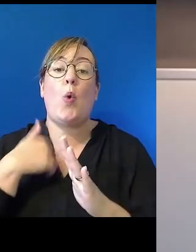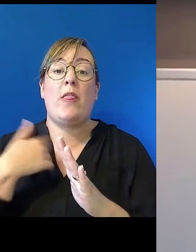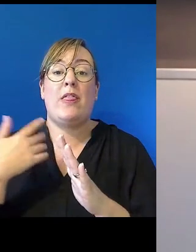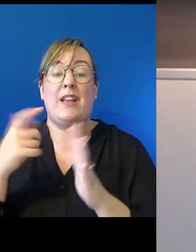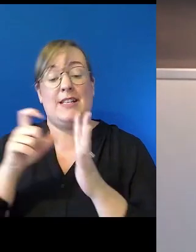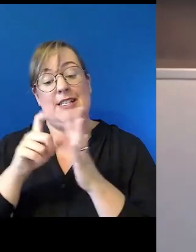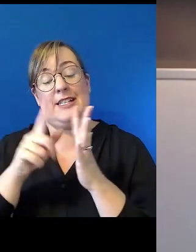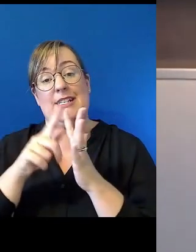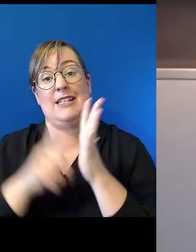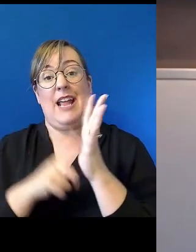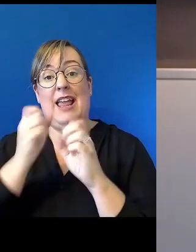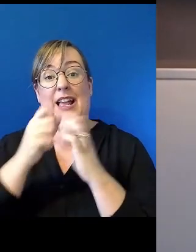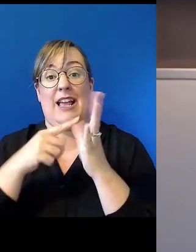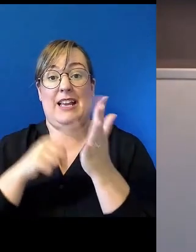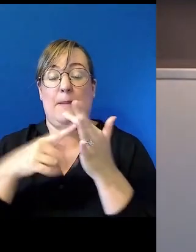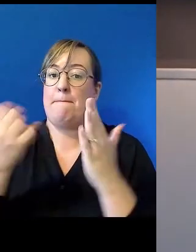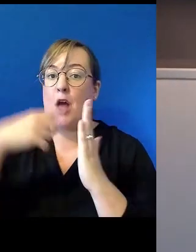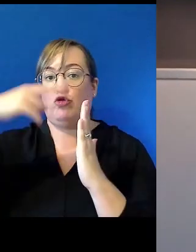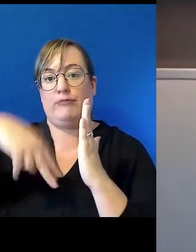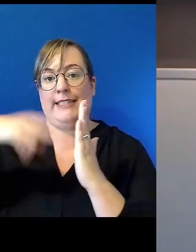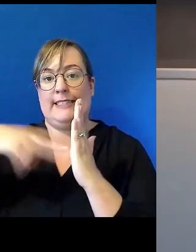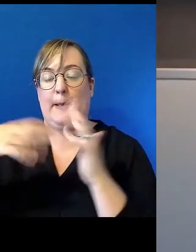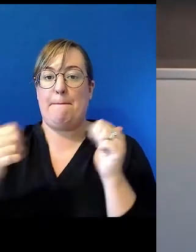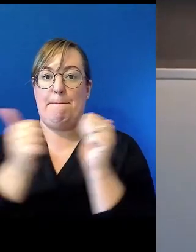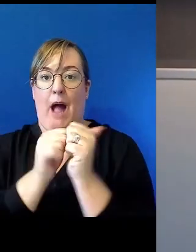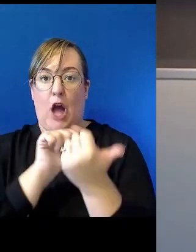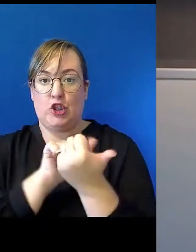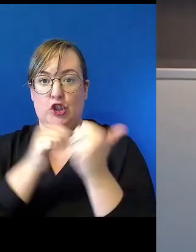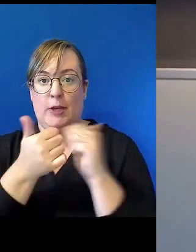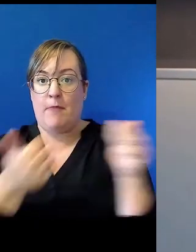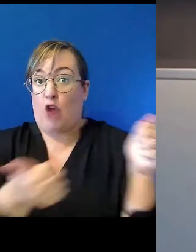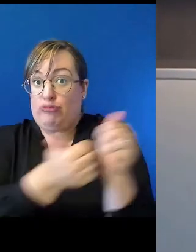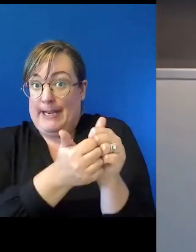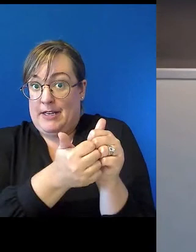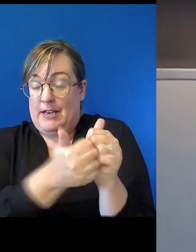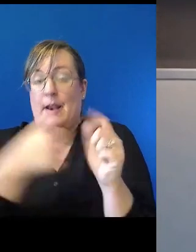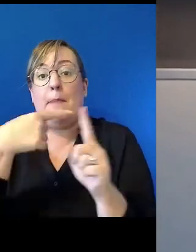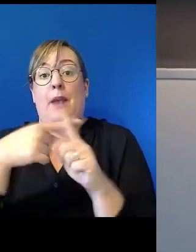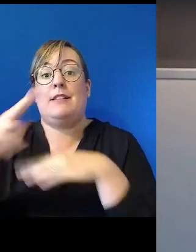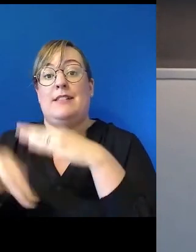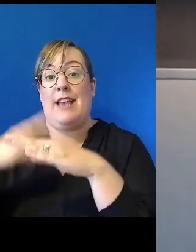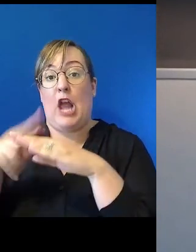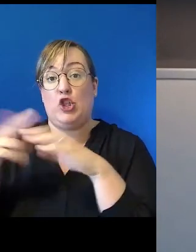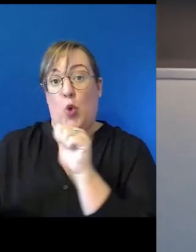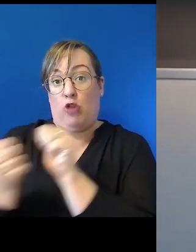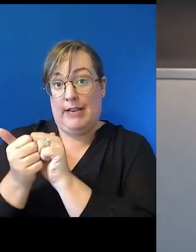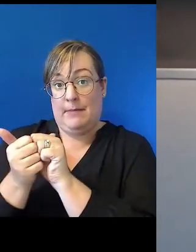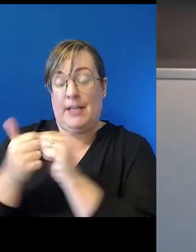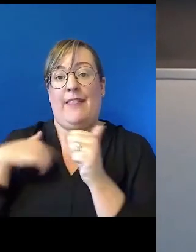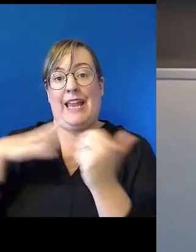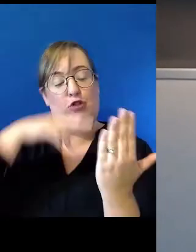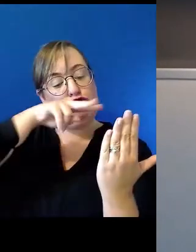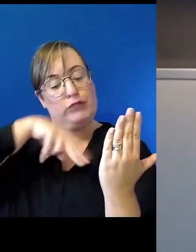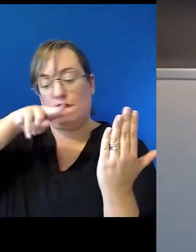partnership agreement and the national agreement, and they will then have an understanding of how broad